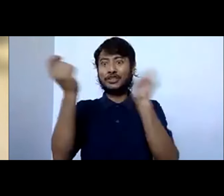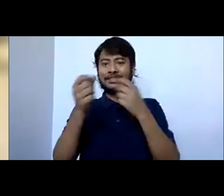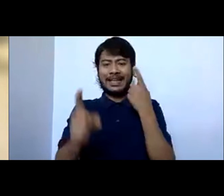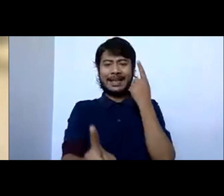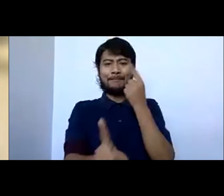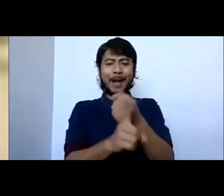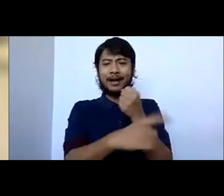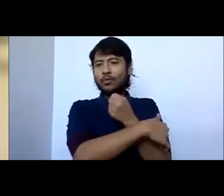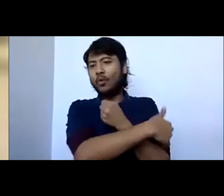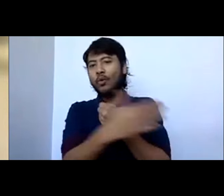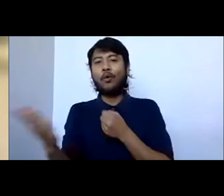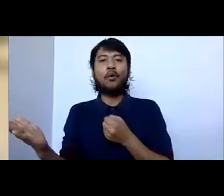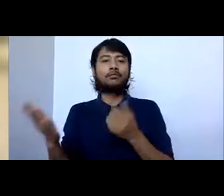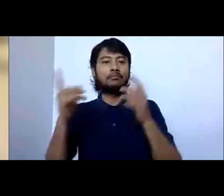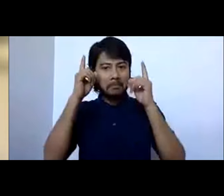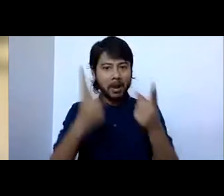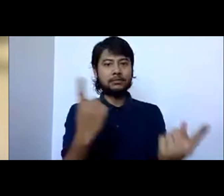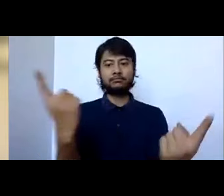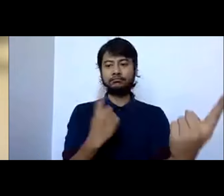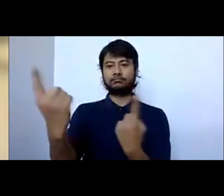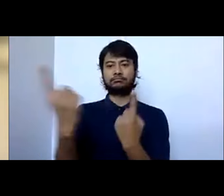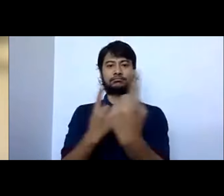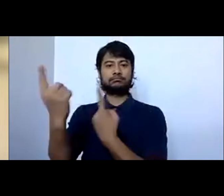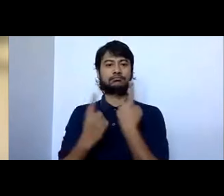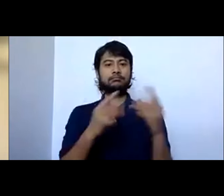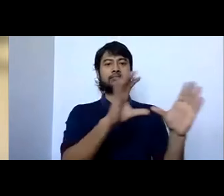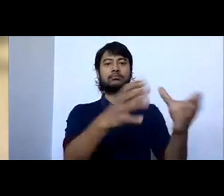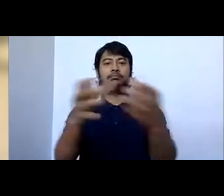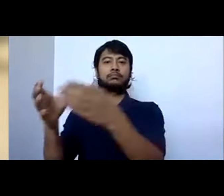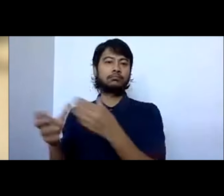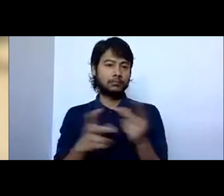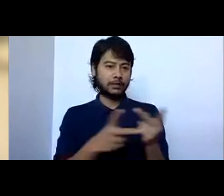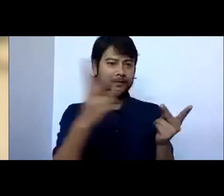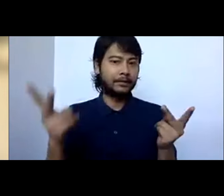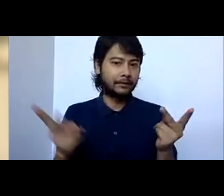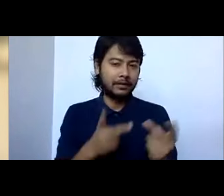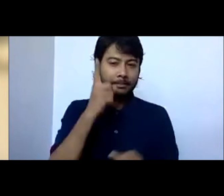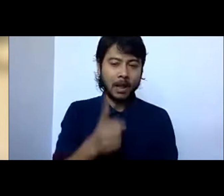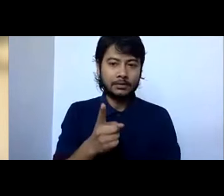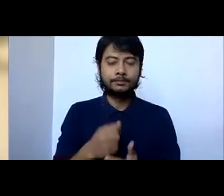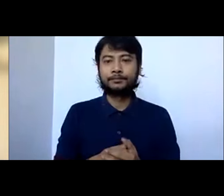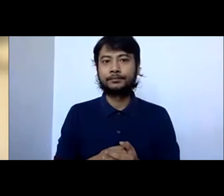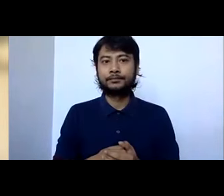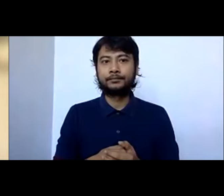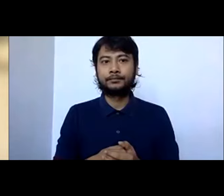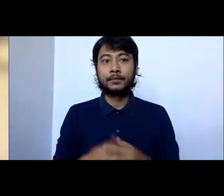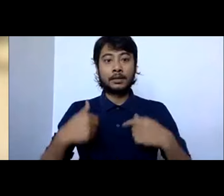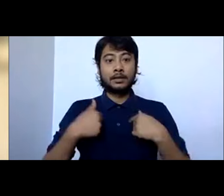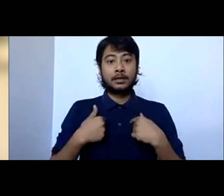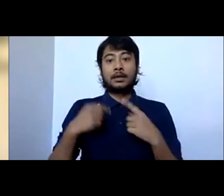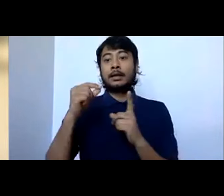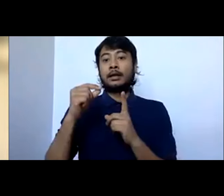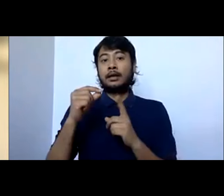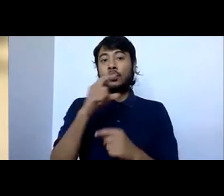And there is representation from different sectors on board. I was briefly saying before that I'm the co-chair of PECAL,